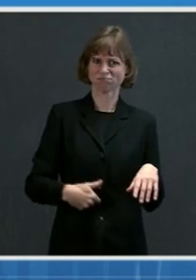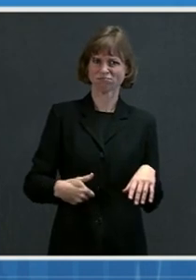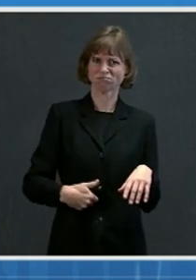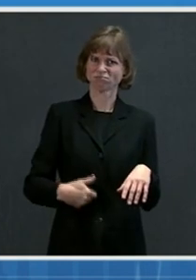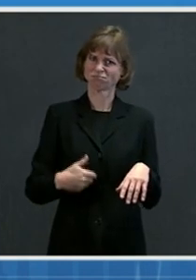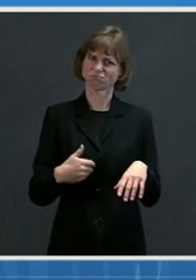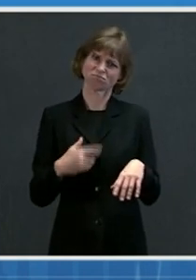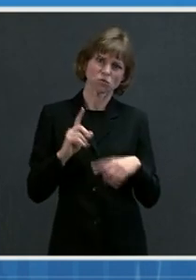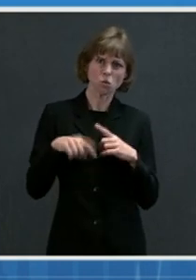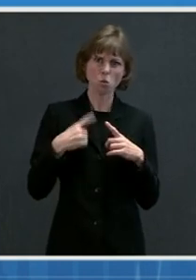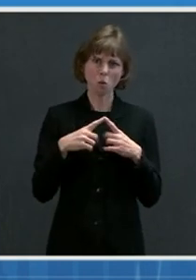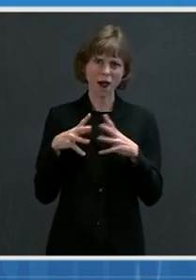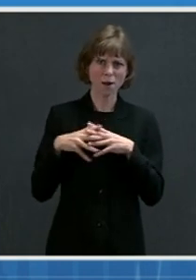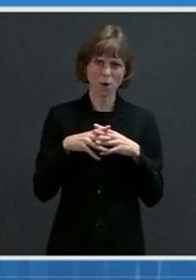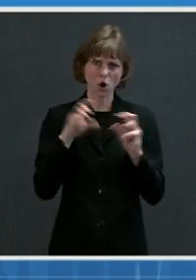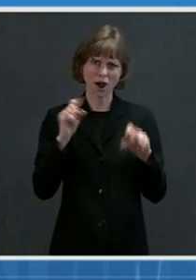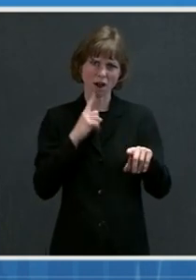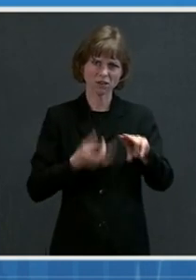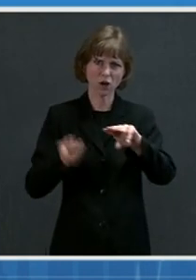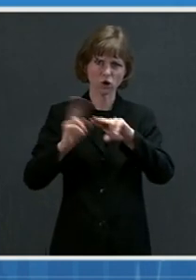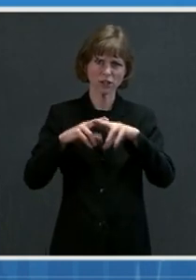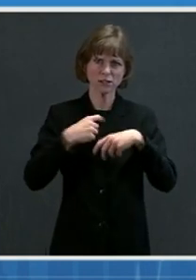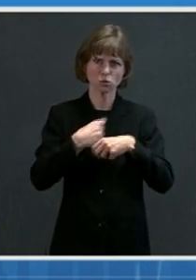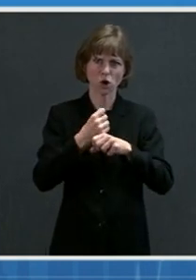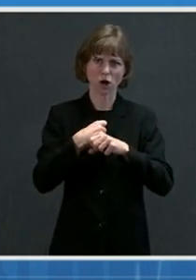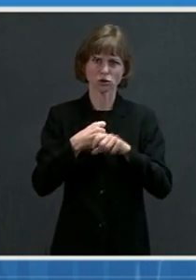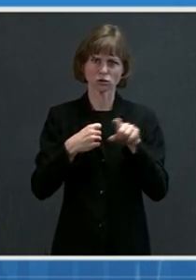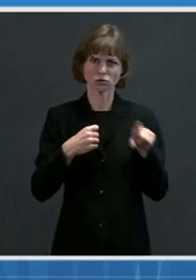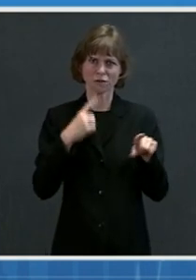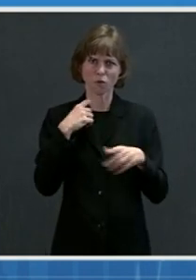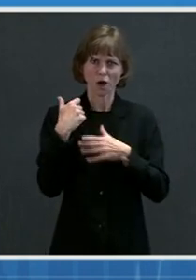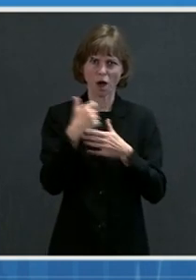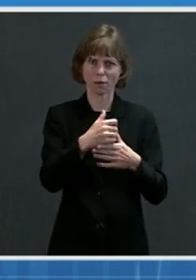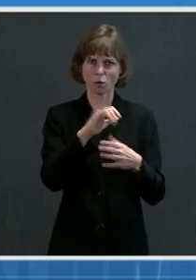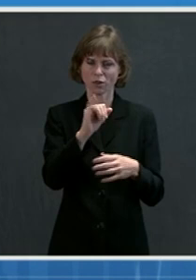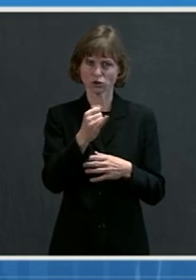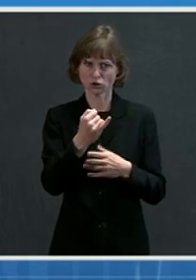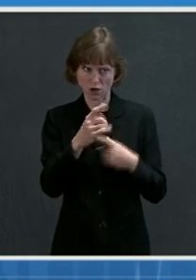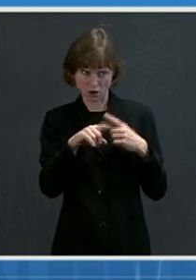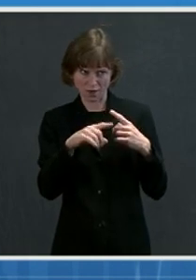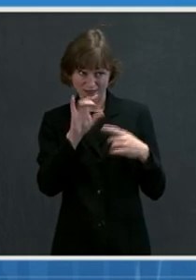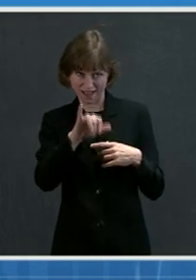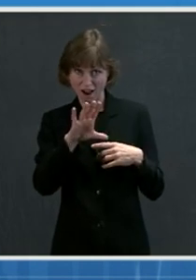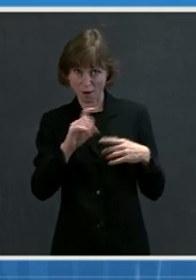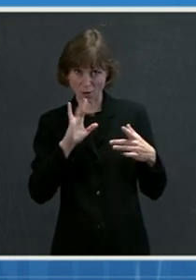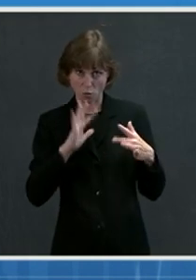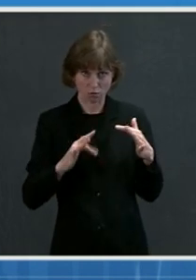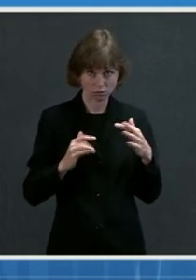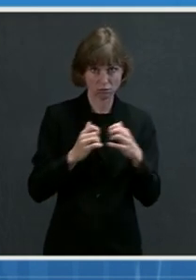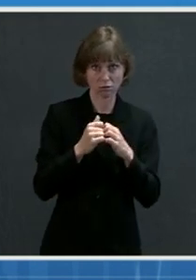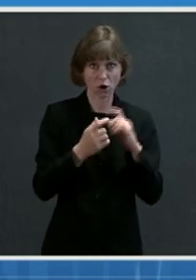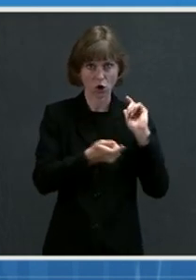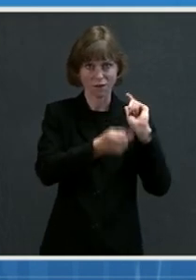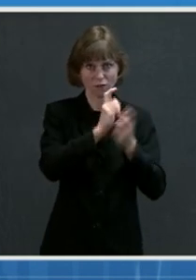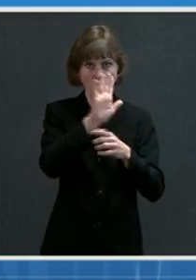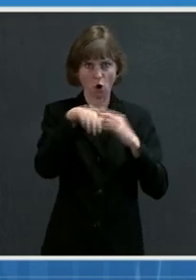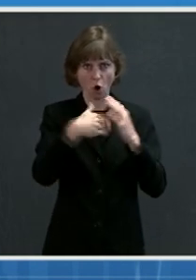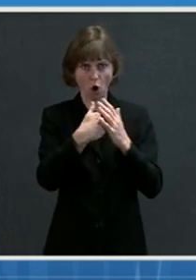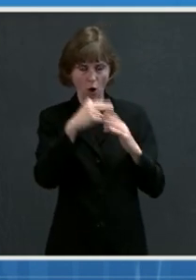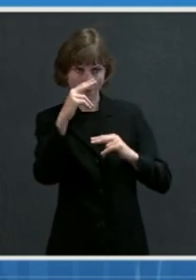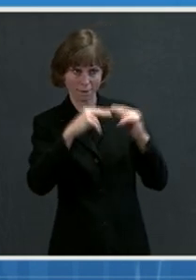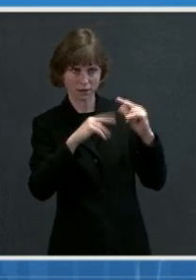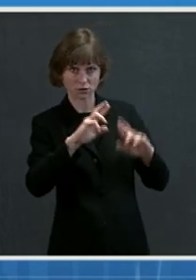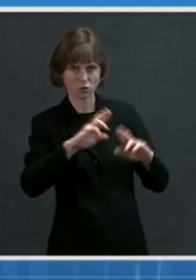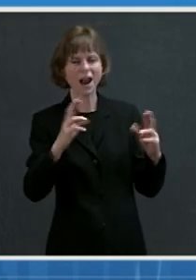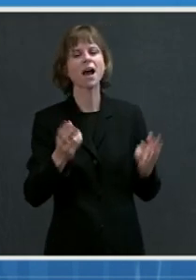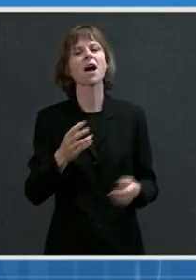production in terms of helping with the J&J vaccine given the time it will take for the company to convert its facilities. And do we know how many